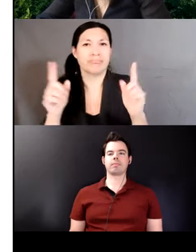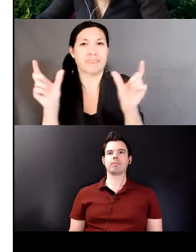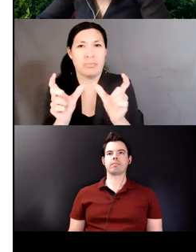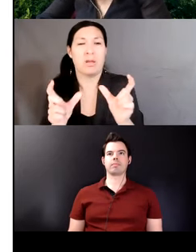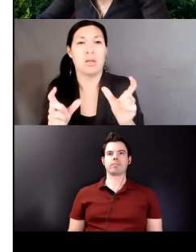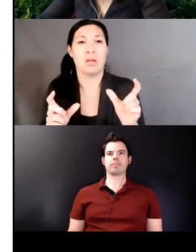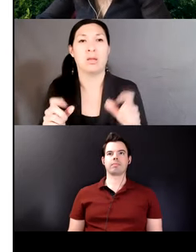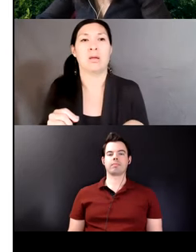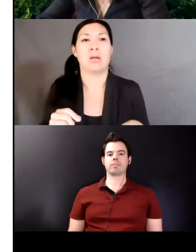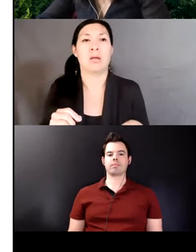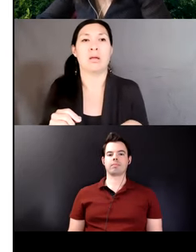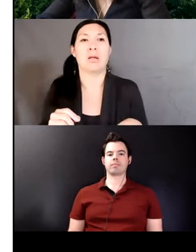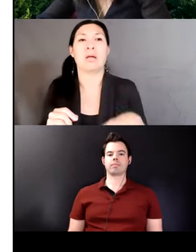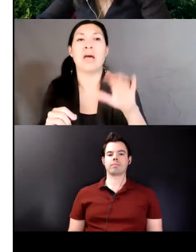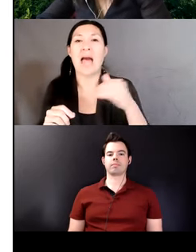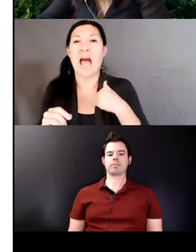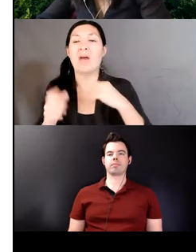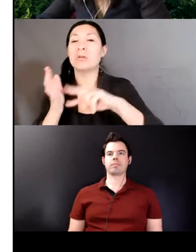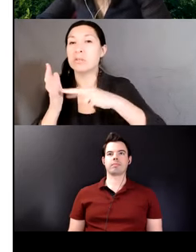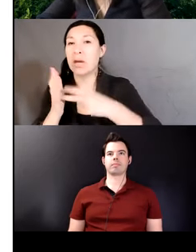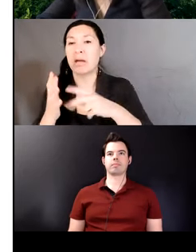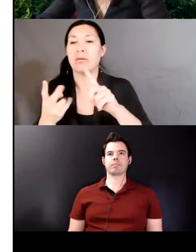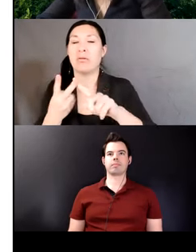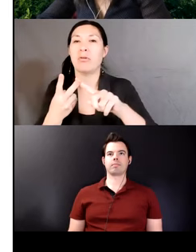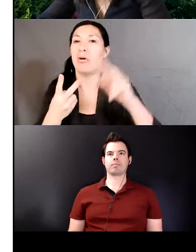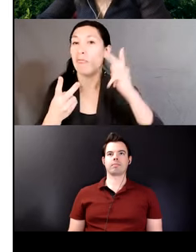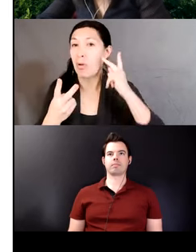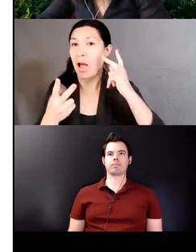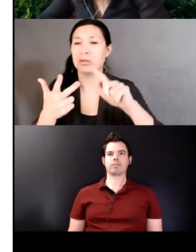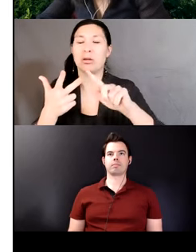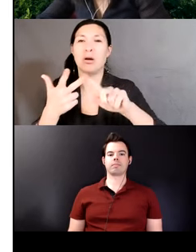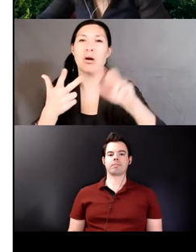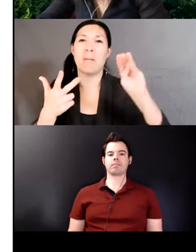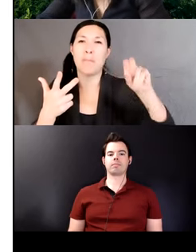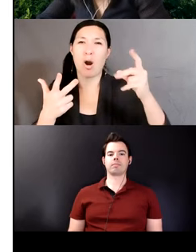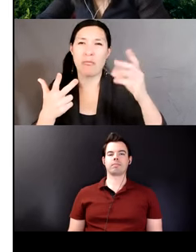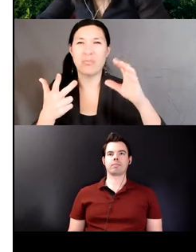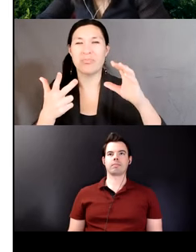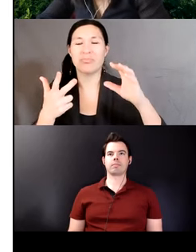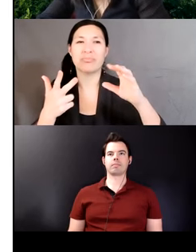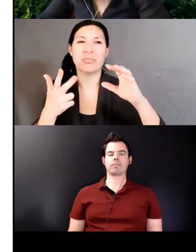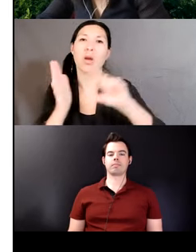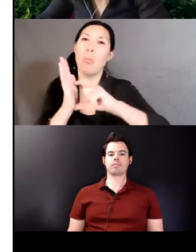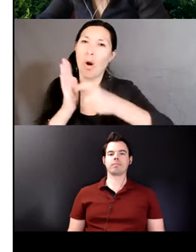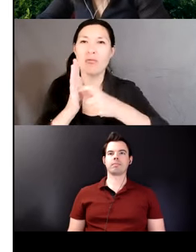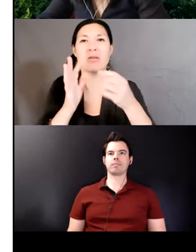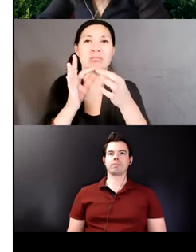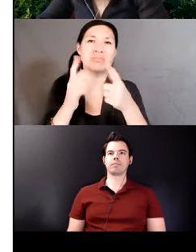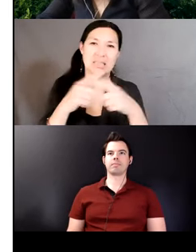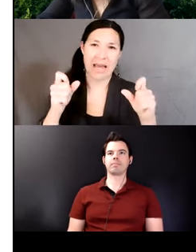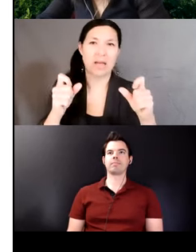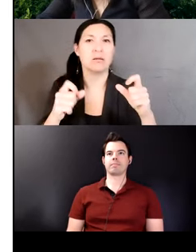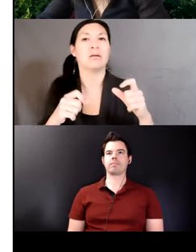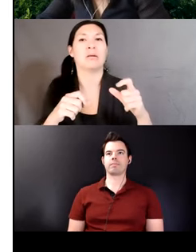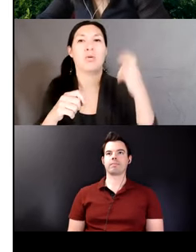semantic, phonological and morphosyntactic. First, this complex suffix has a meaning as a unit. We can't